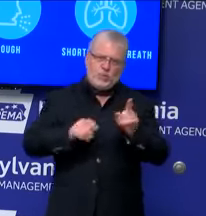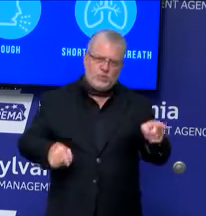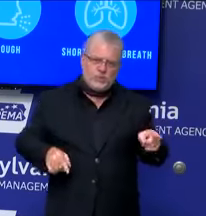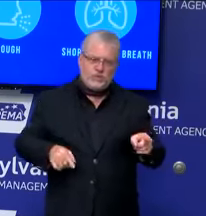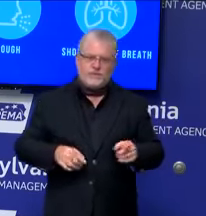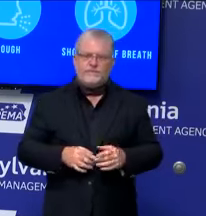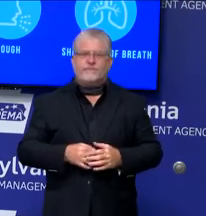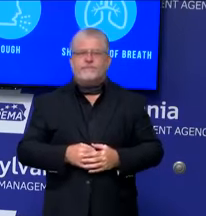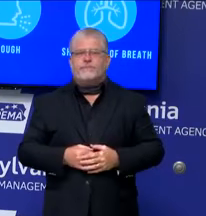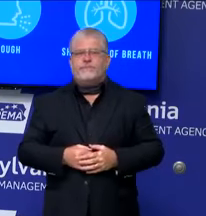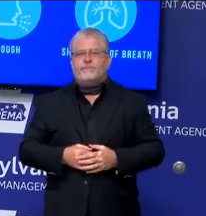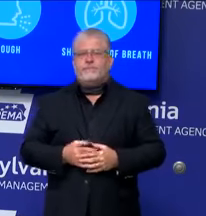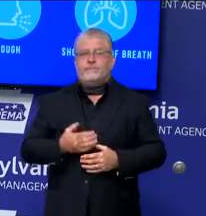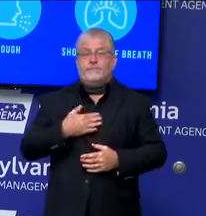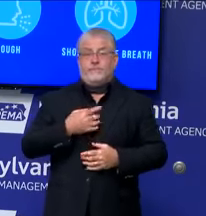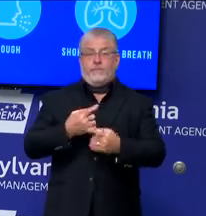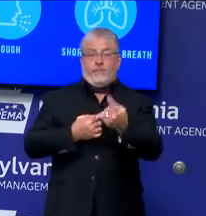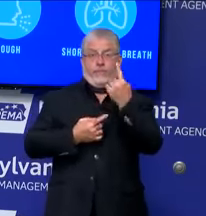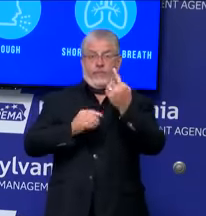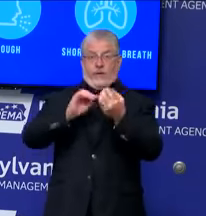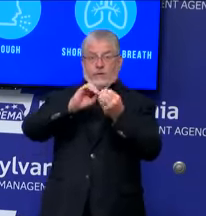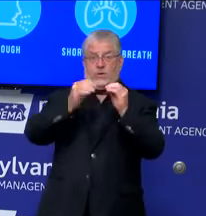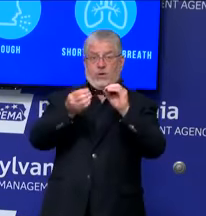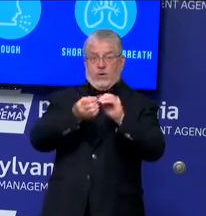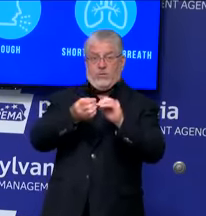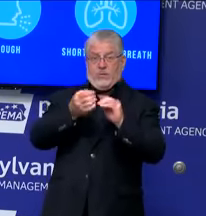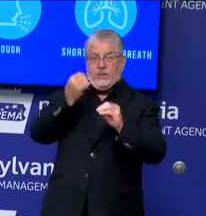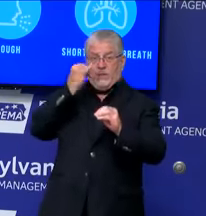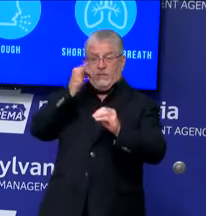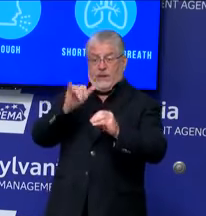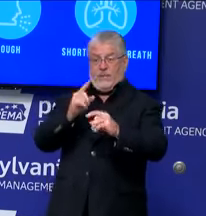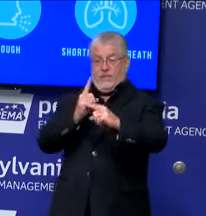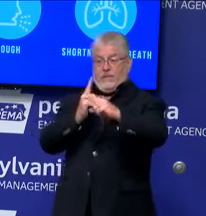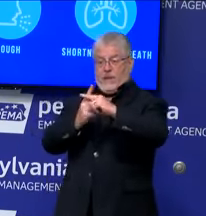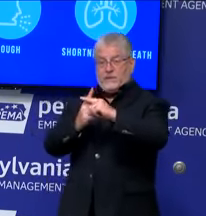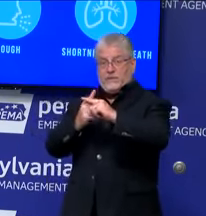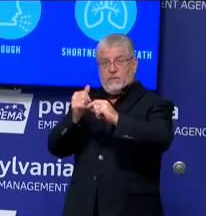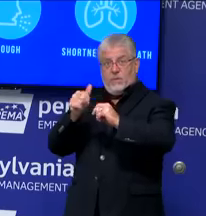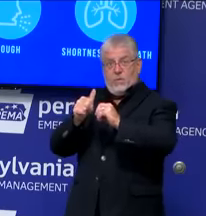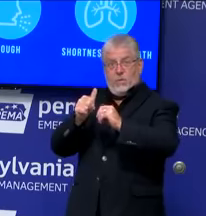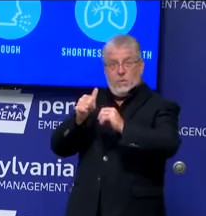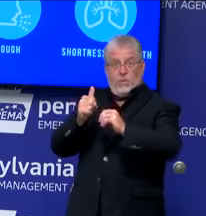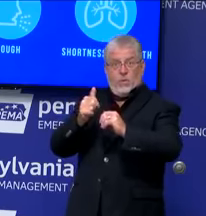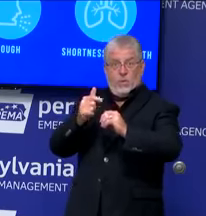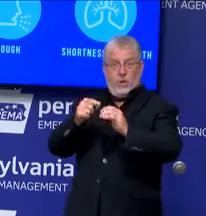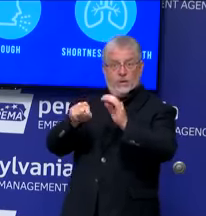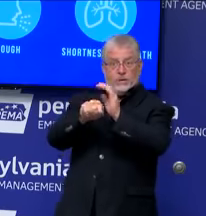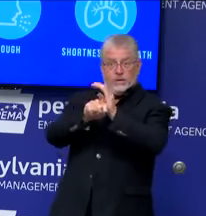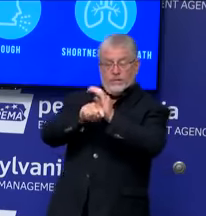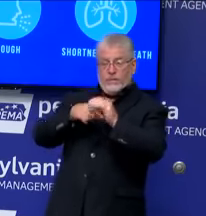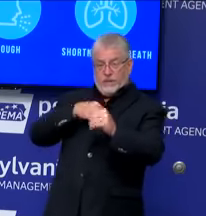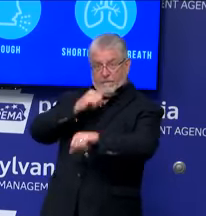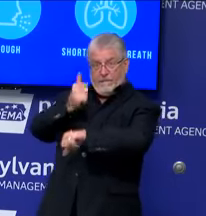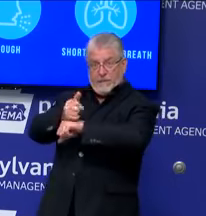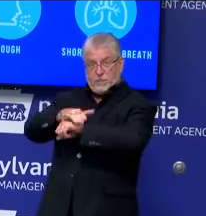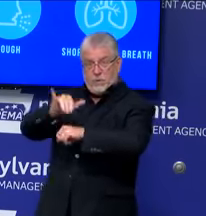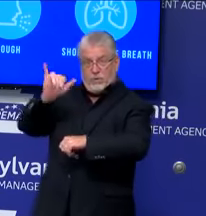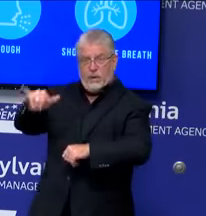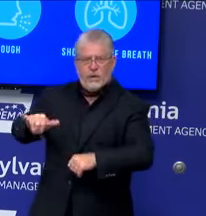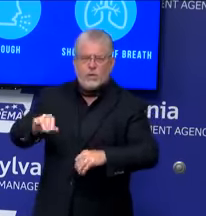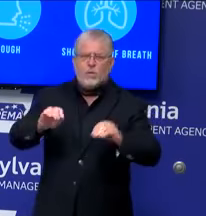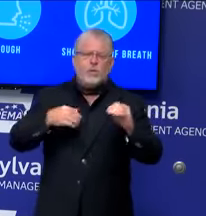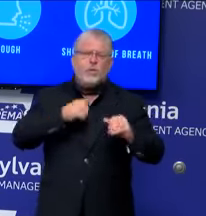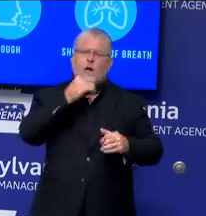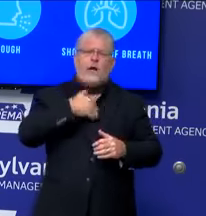a number that if the percent positivity is greater than that, there's no school, and if it's less than that, there is school. And how close to the school year will this